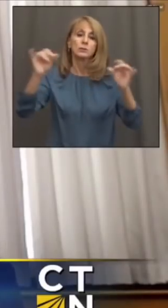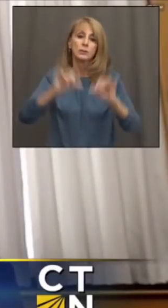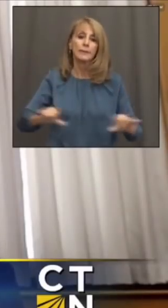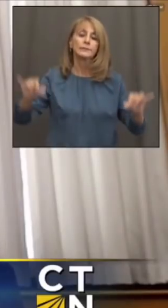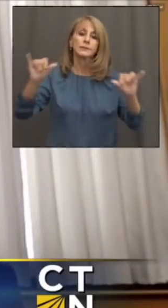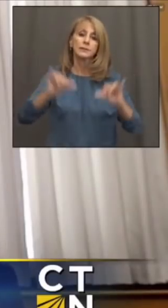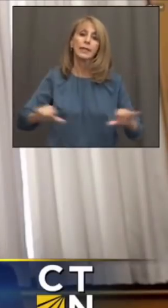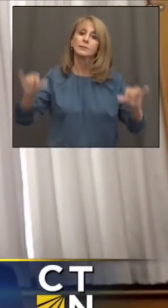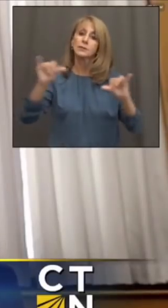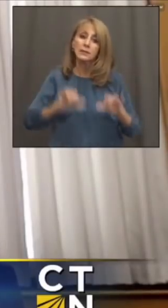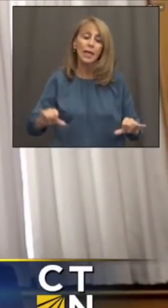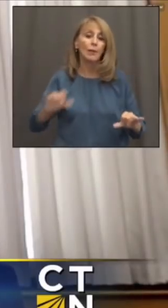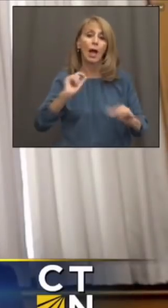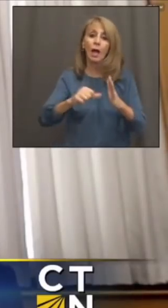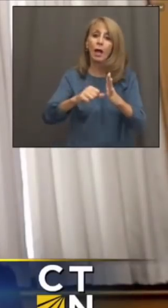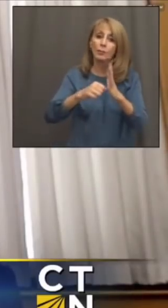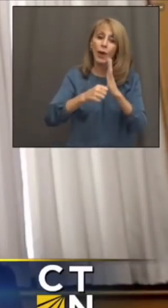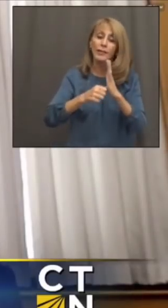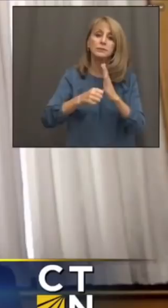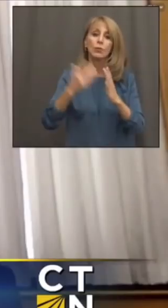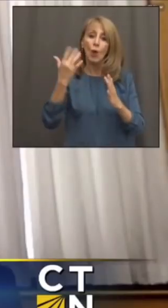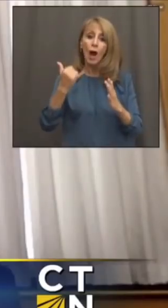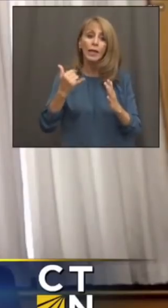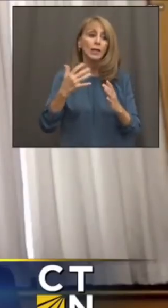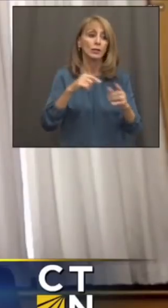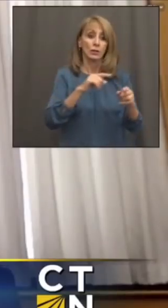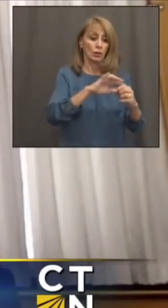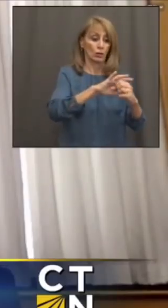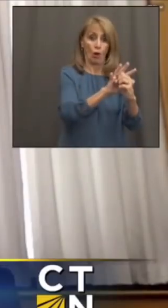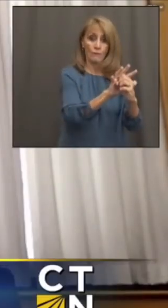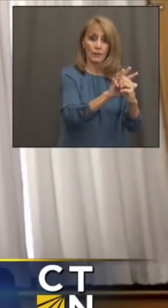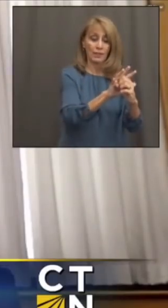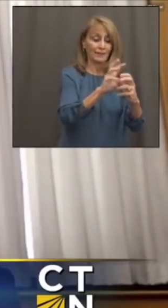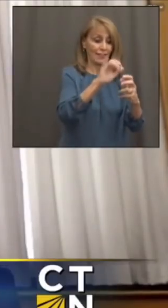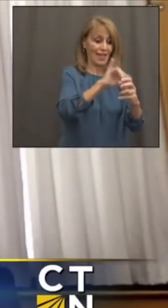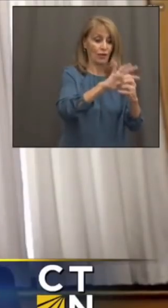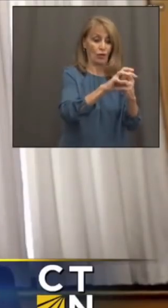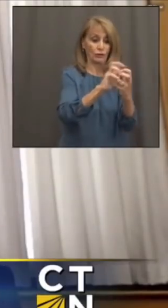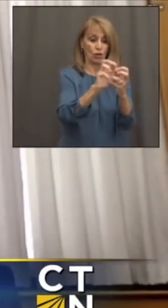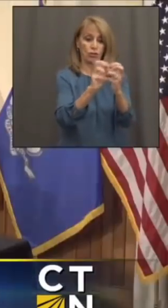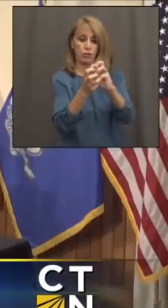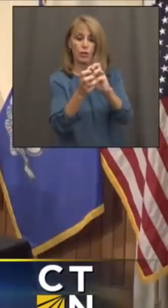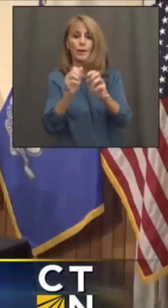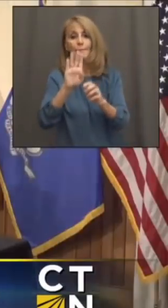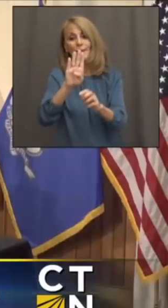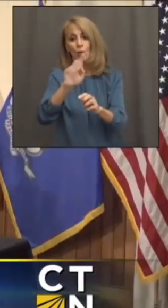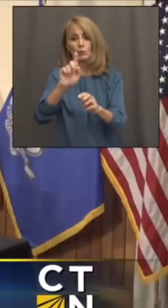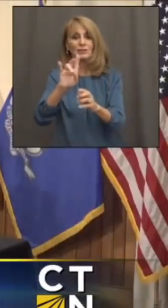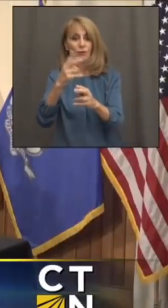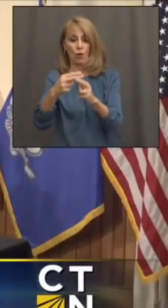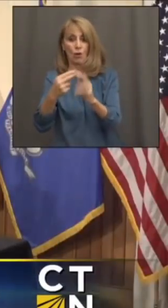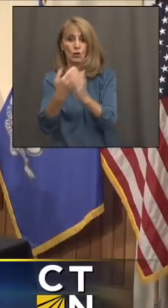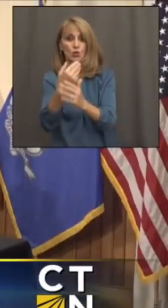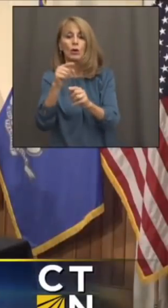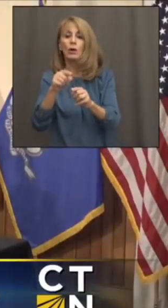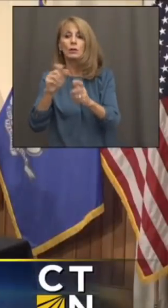just another reason to go get vaccinated because you'll get strong protection against all the variants. Okay. Thank you very much.